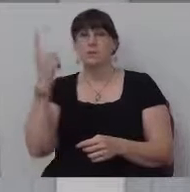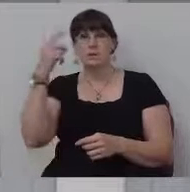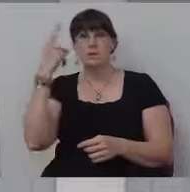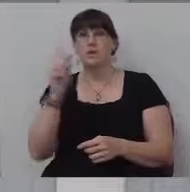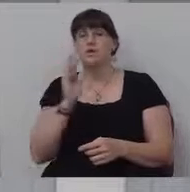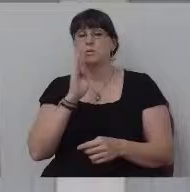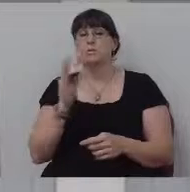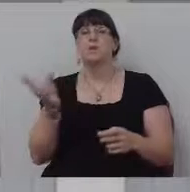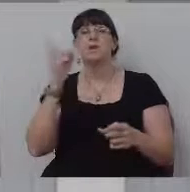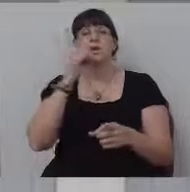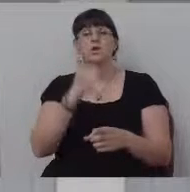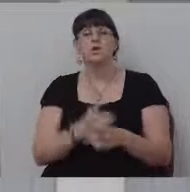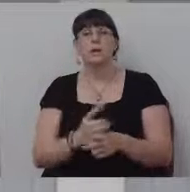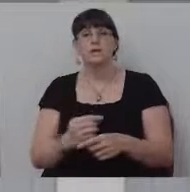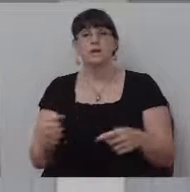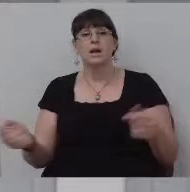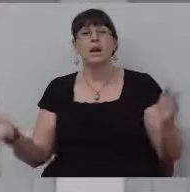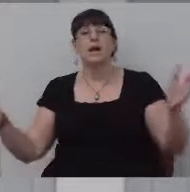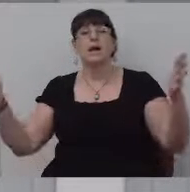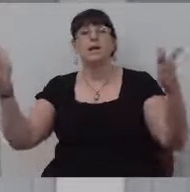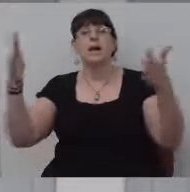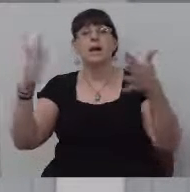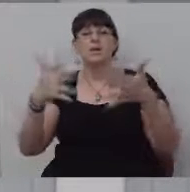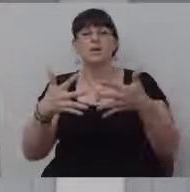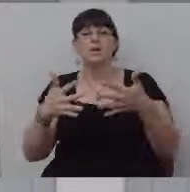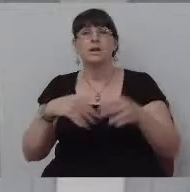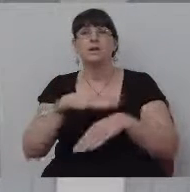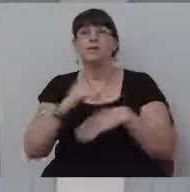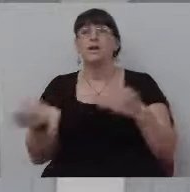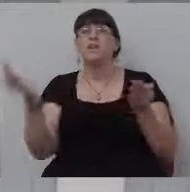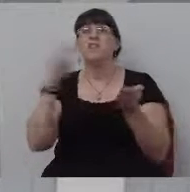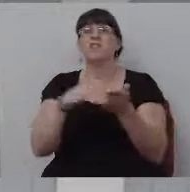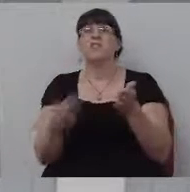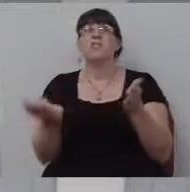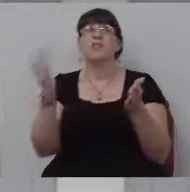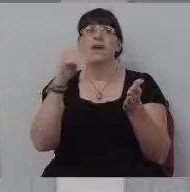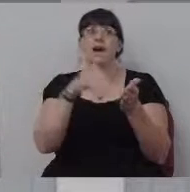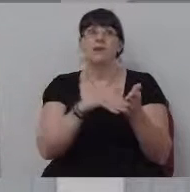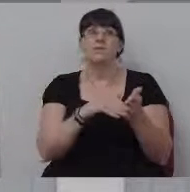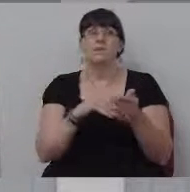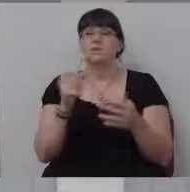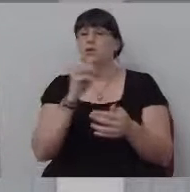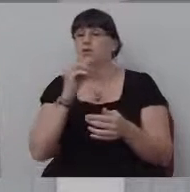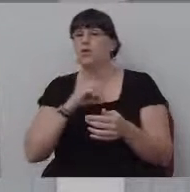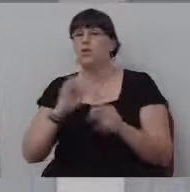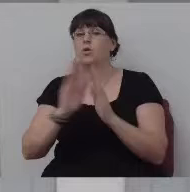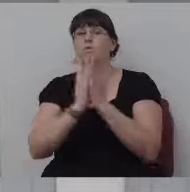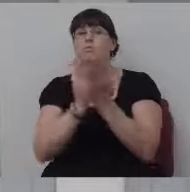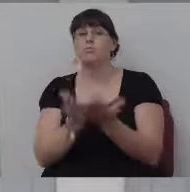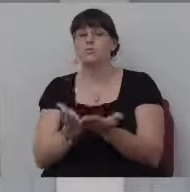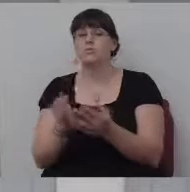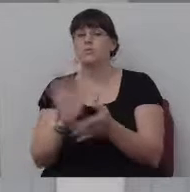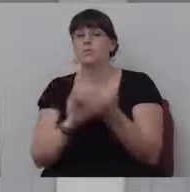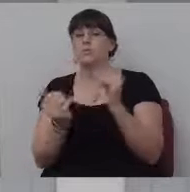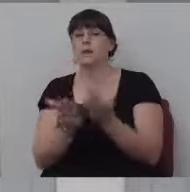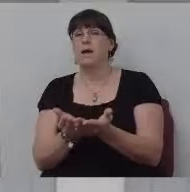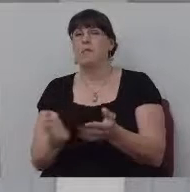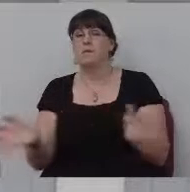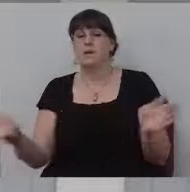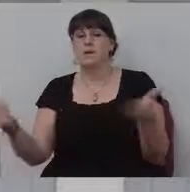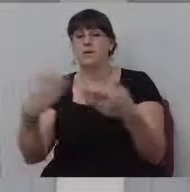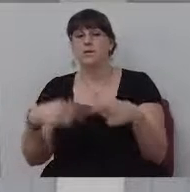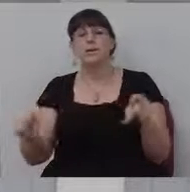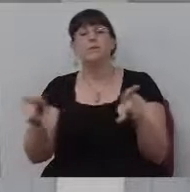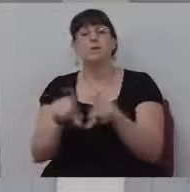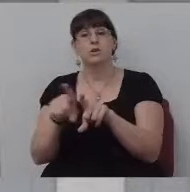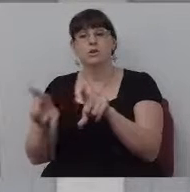It was a compilation of all of the thousands of old manuscripts of the Bible that had brought together. They agreed with